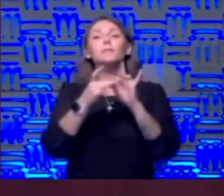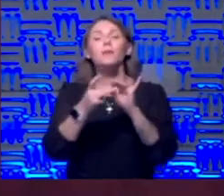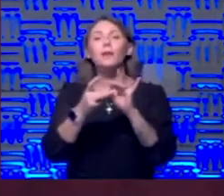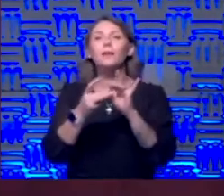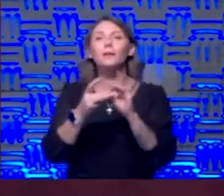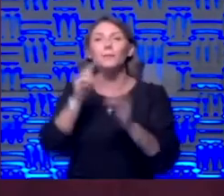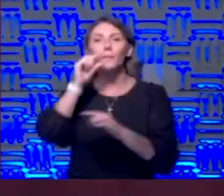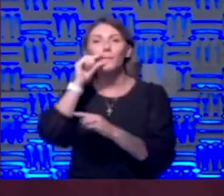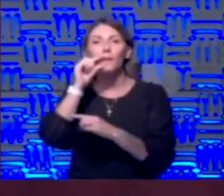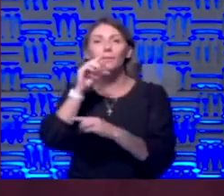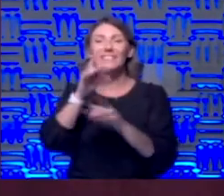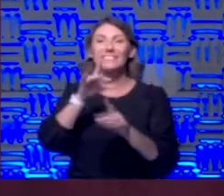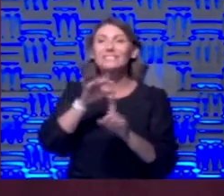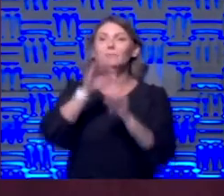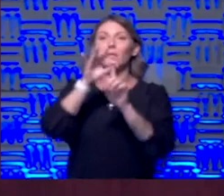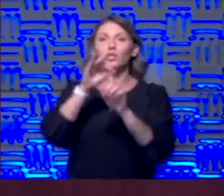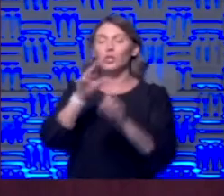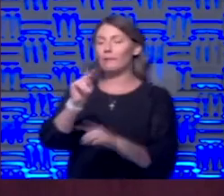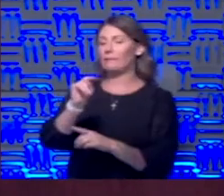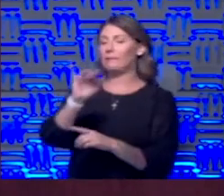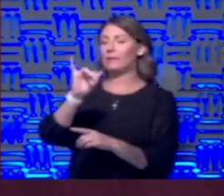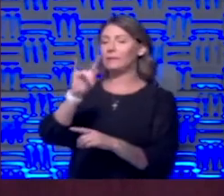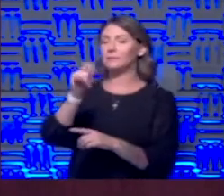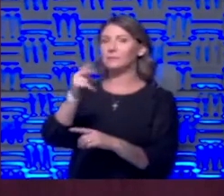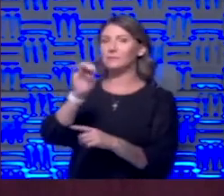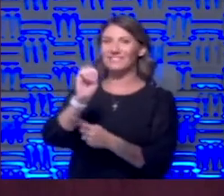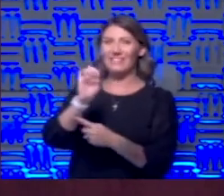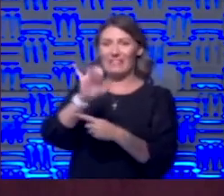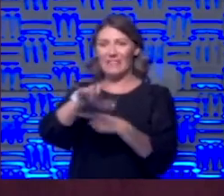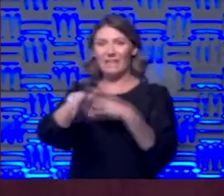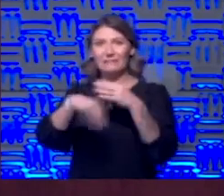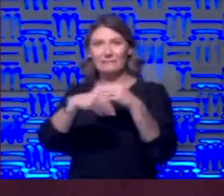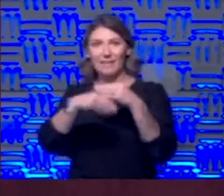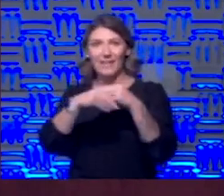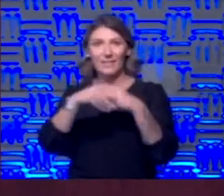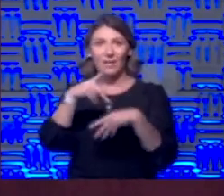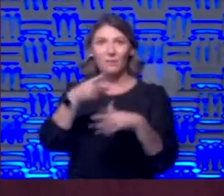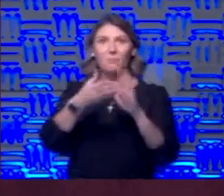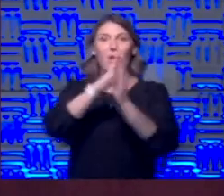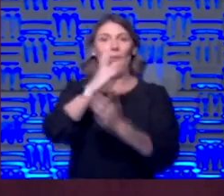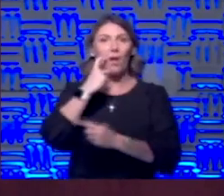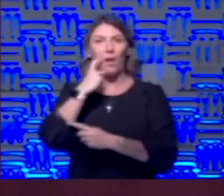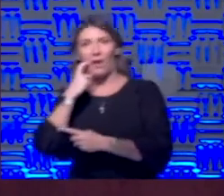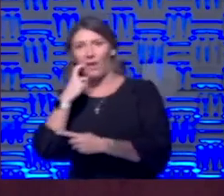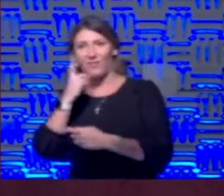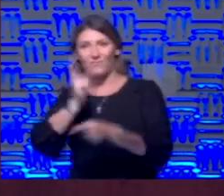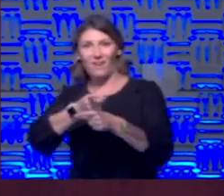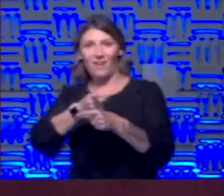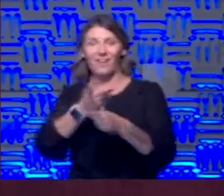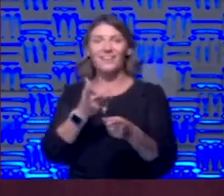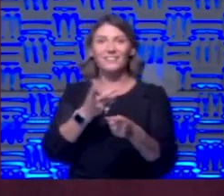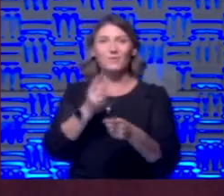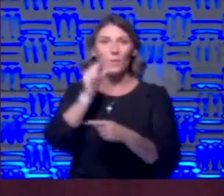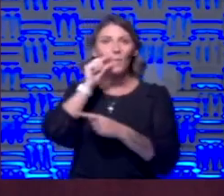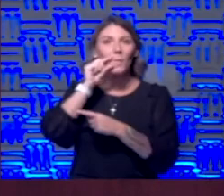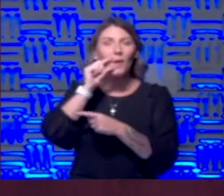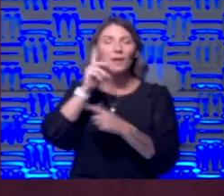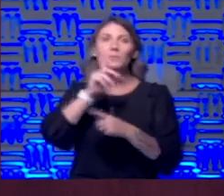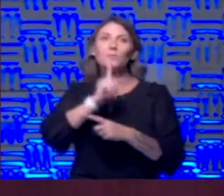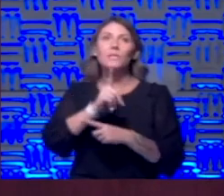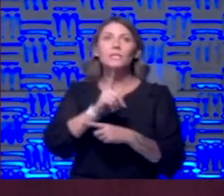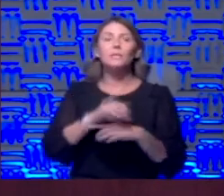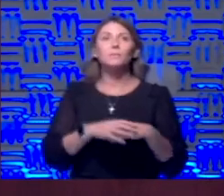especially with nicotine which is the additive that makes you addicted to it right so these vapes were really in